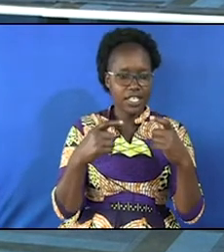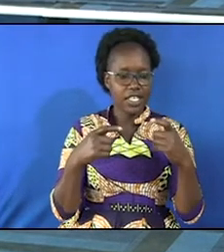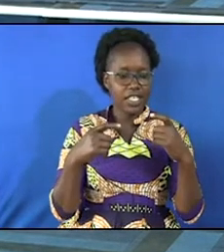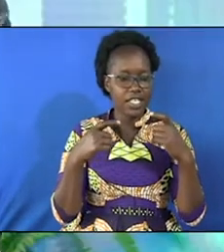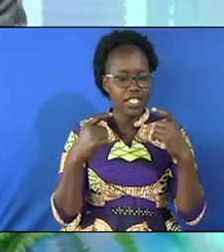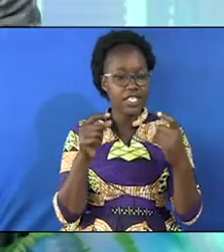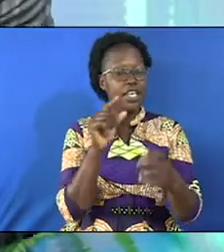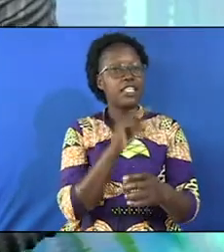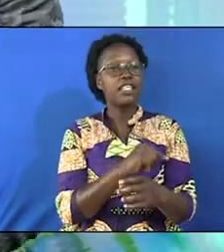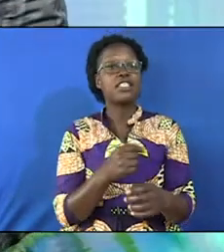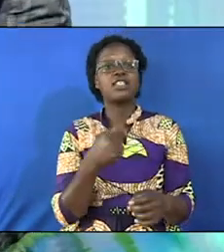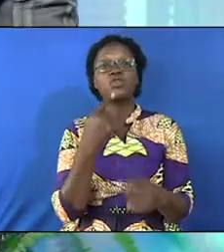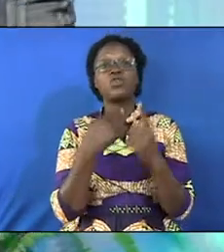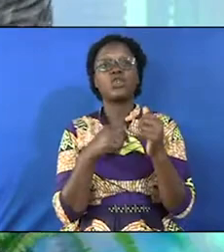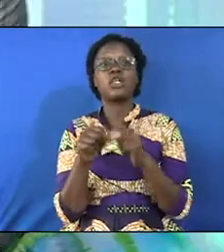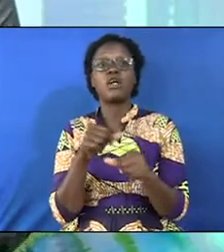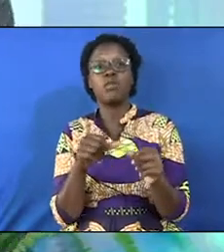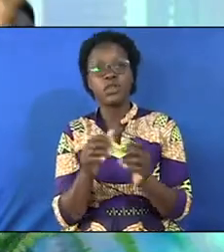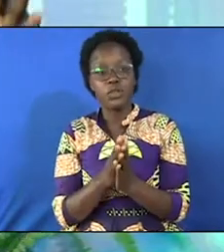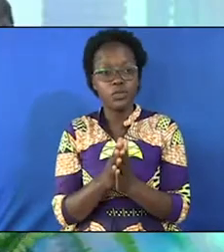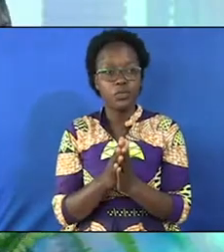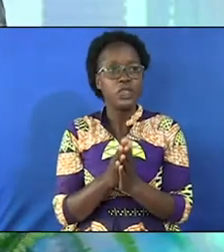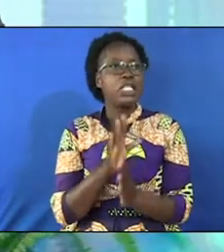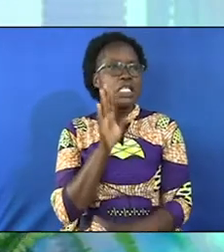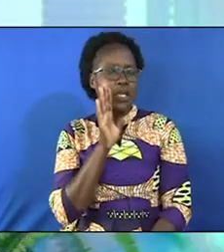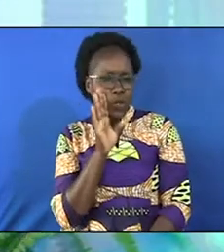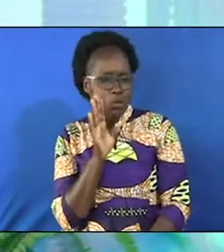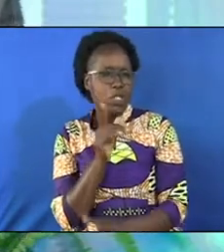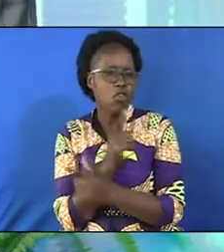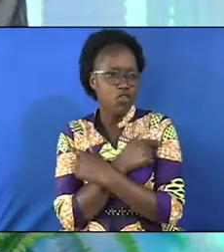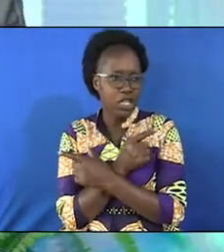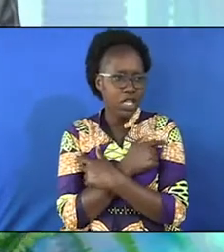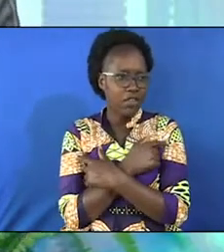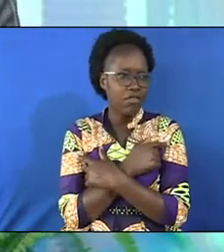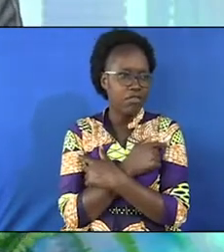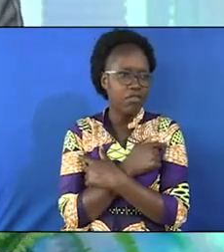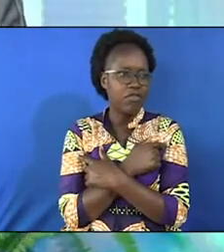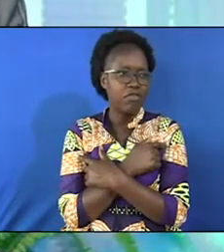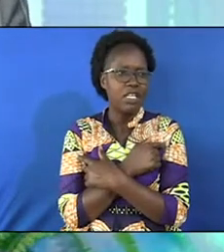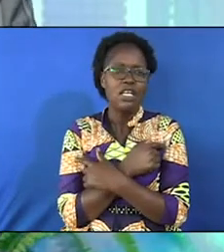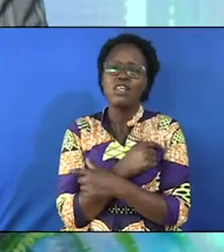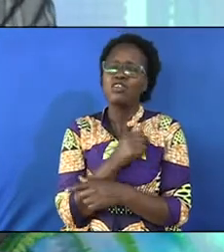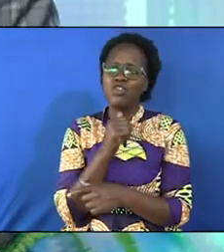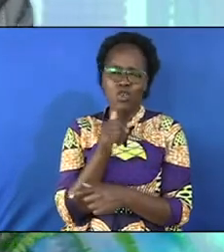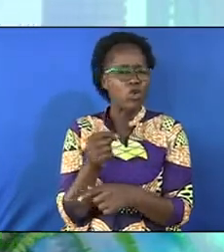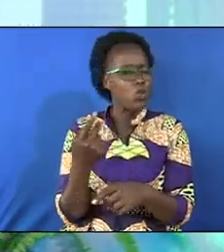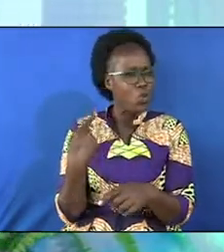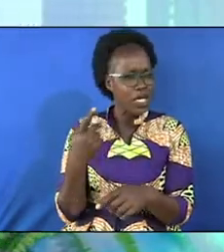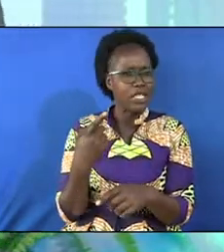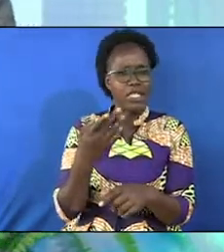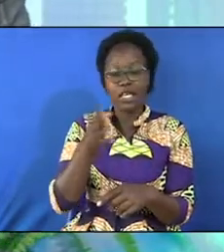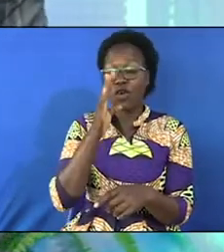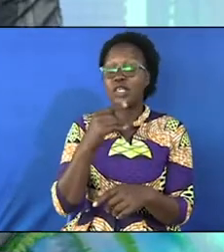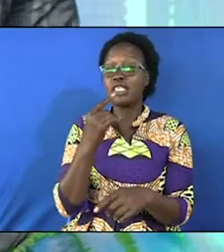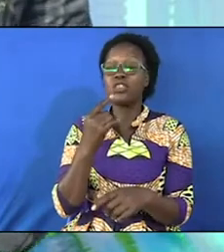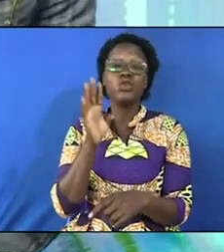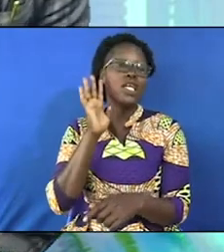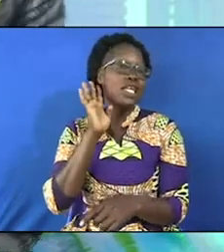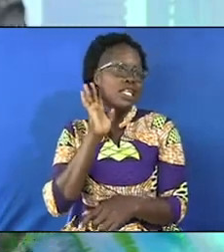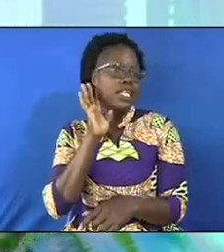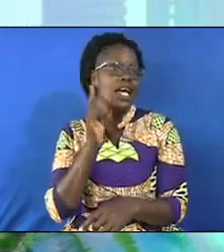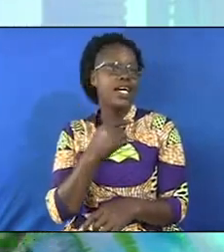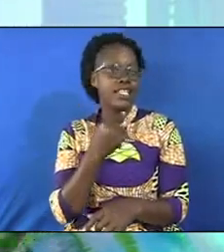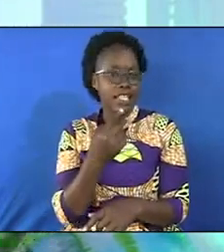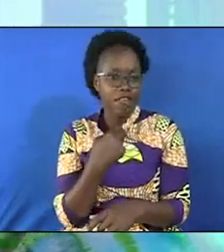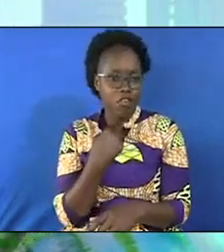is the grace I'm talking about the whisper of love though you don't deserve it God says you shall hear the voice